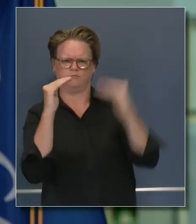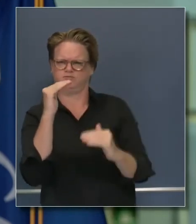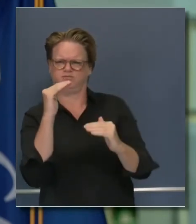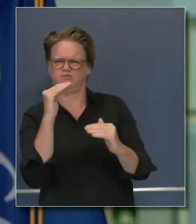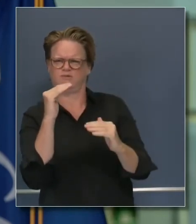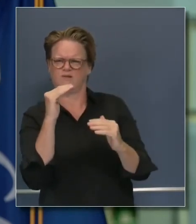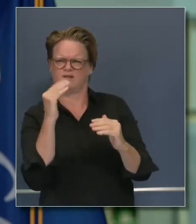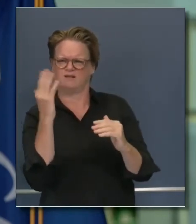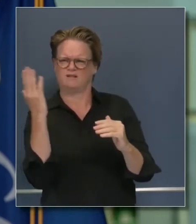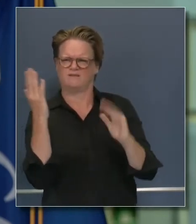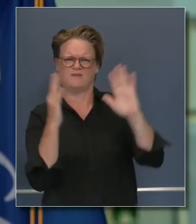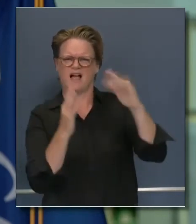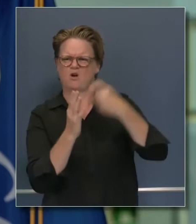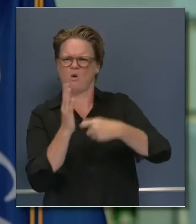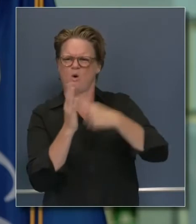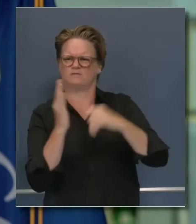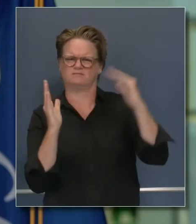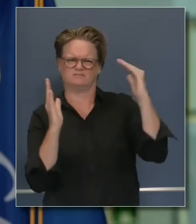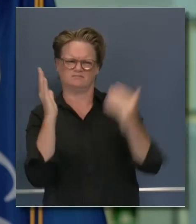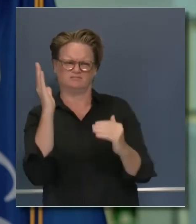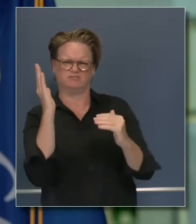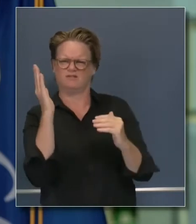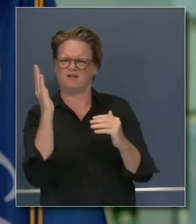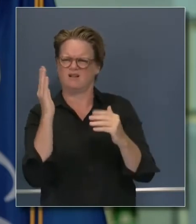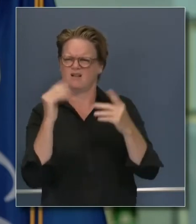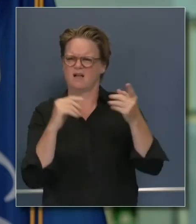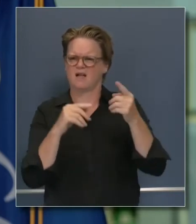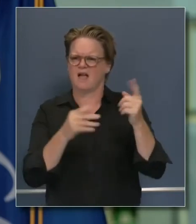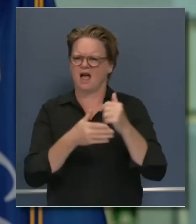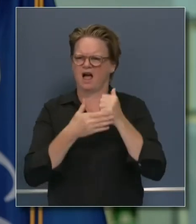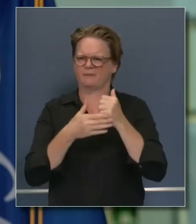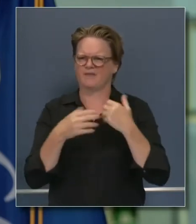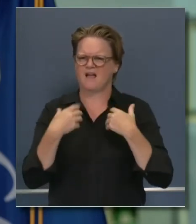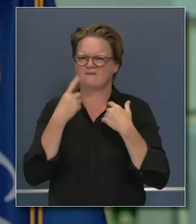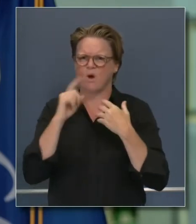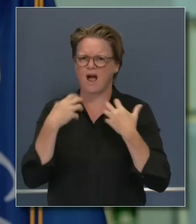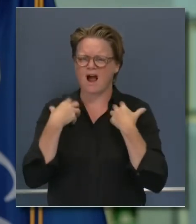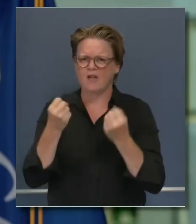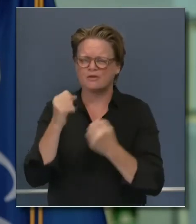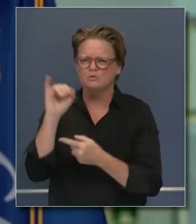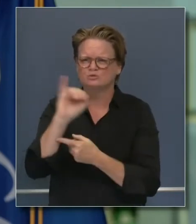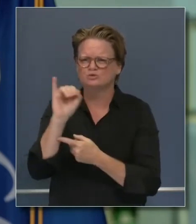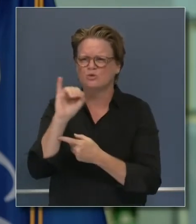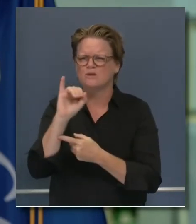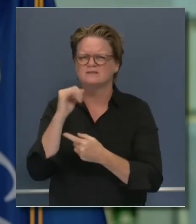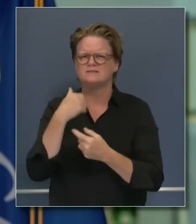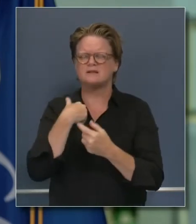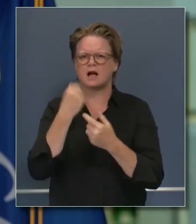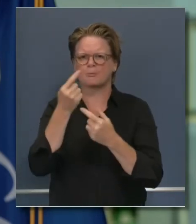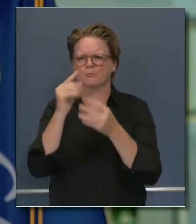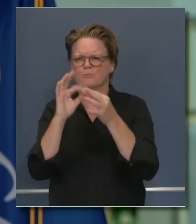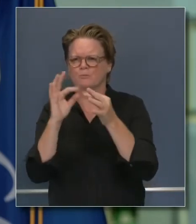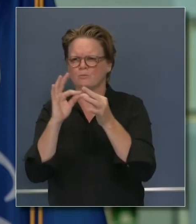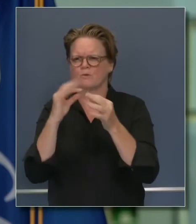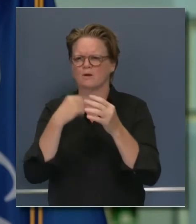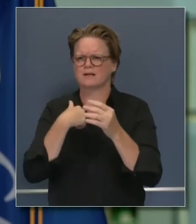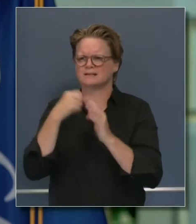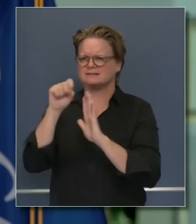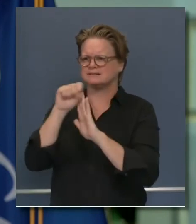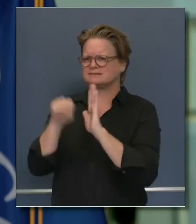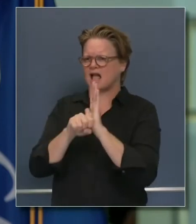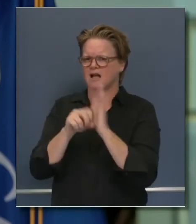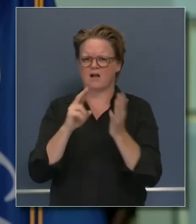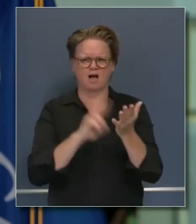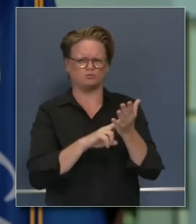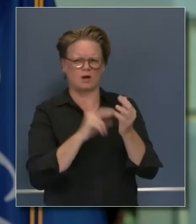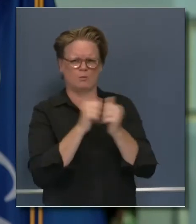health plans. How does that work if this is a contract between a company and the state? Perfect. So